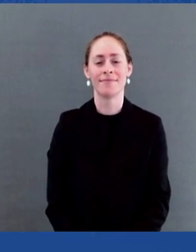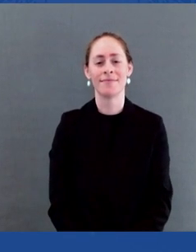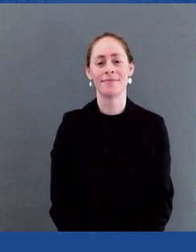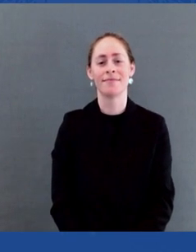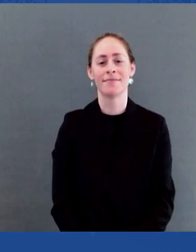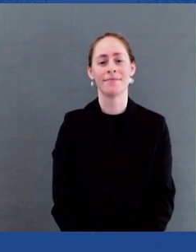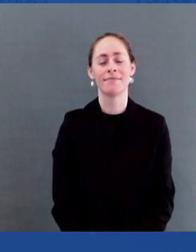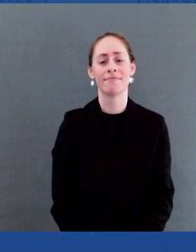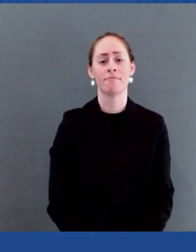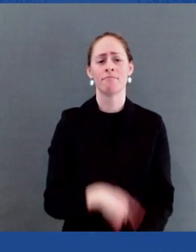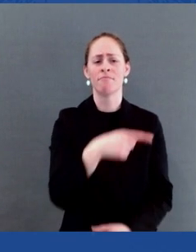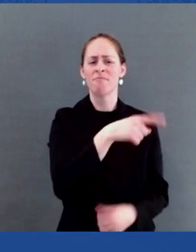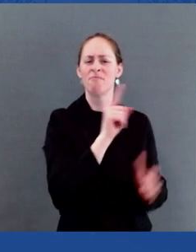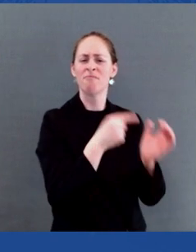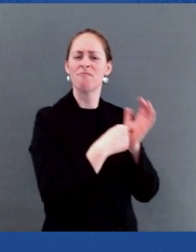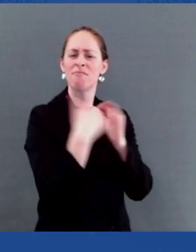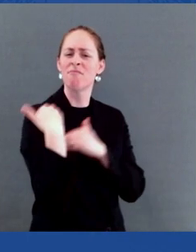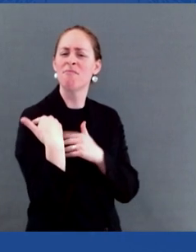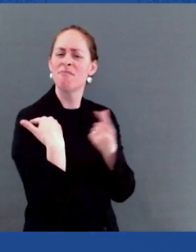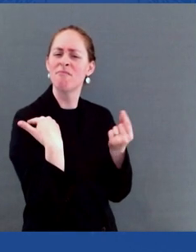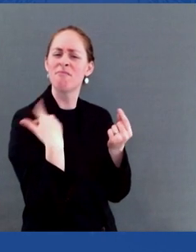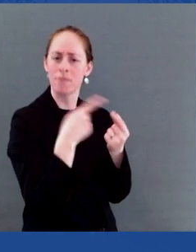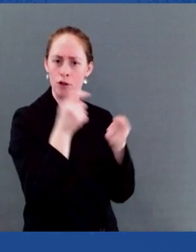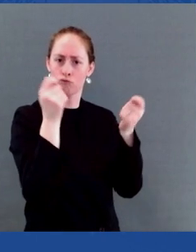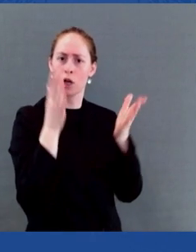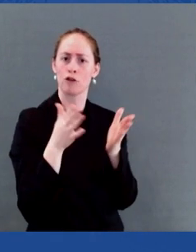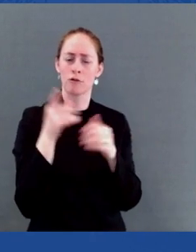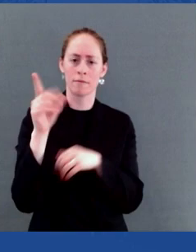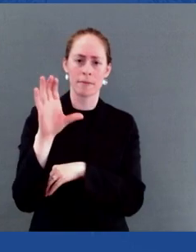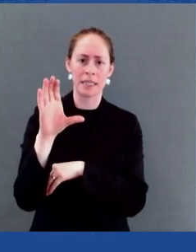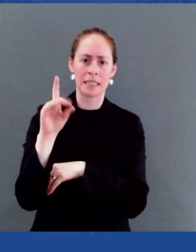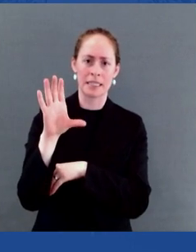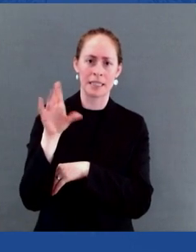my nominee for Ambassador-at-Large to oversee PEPFAR